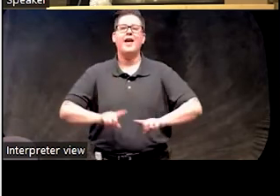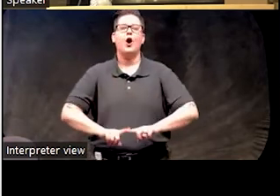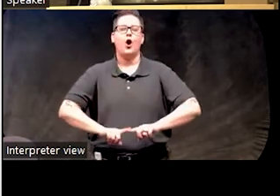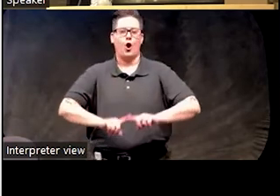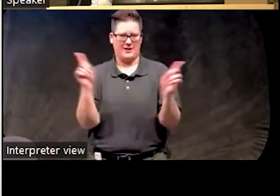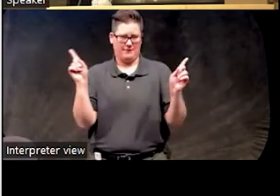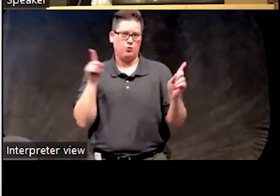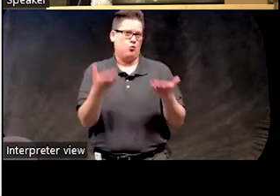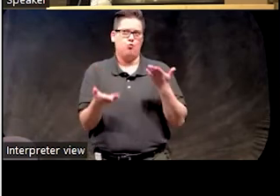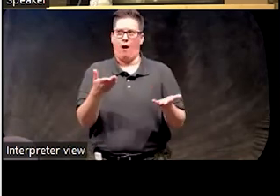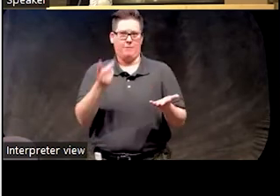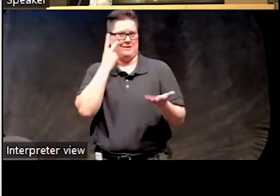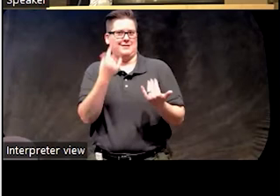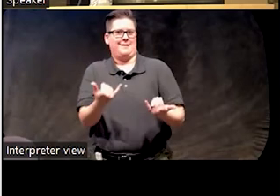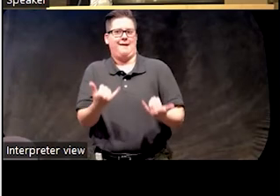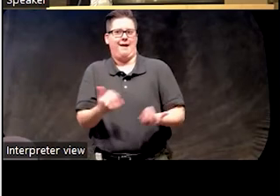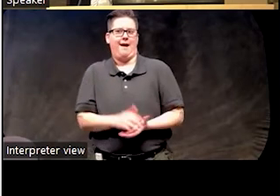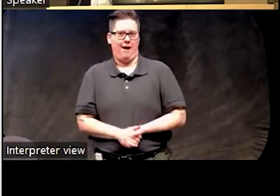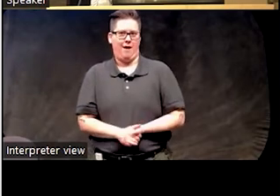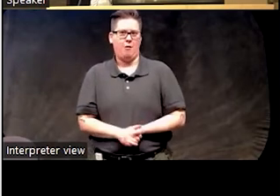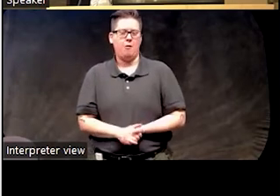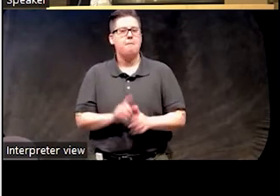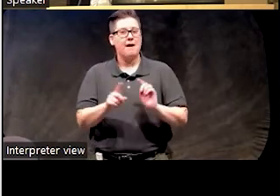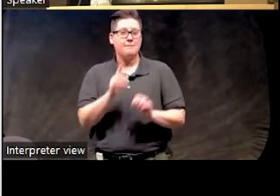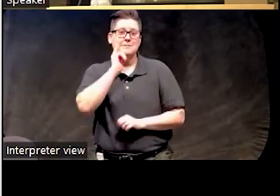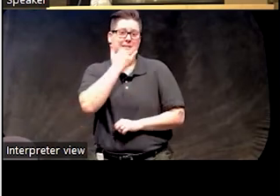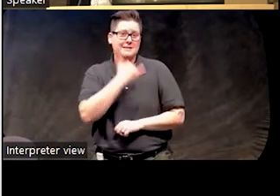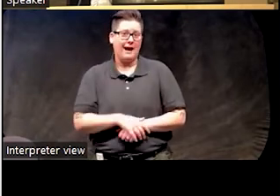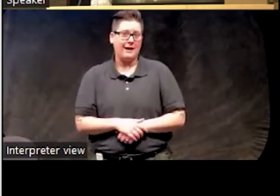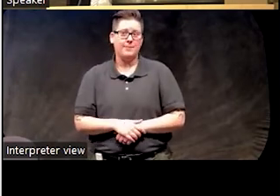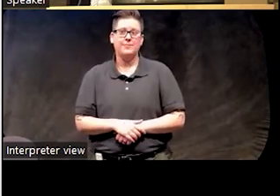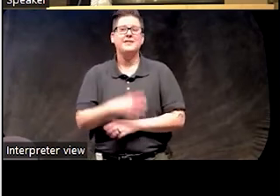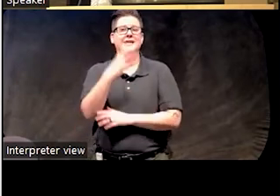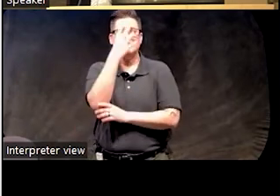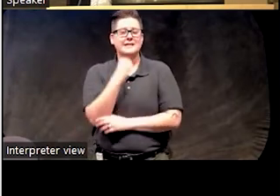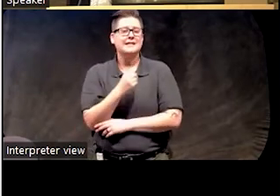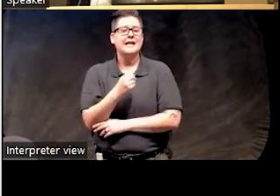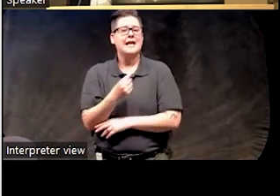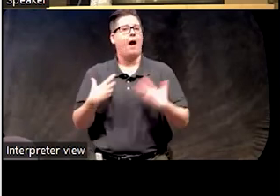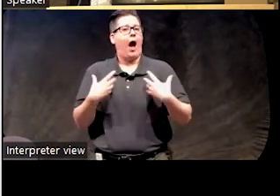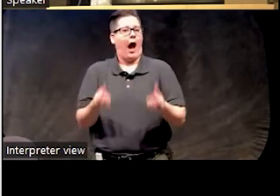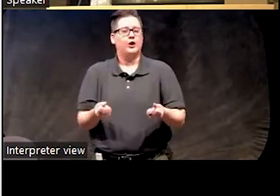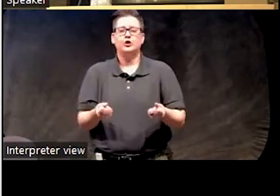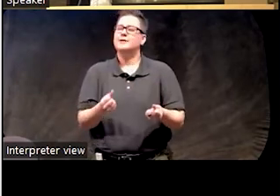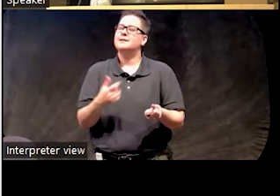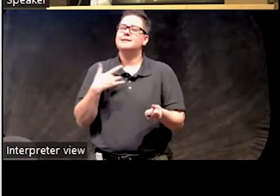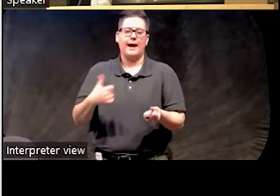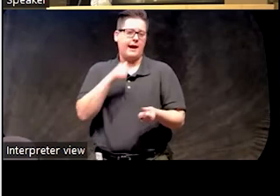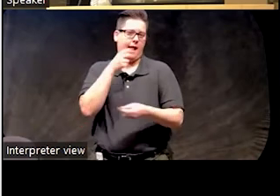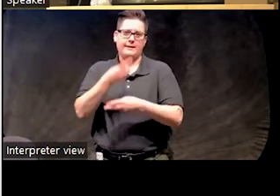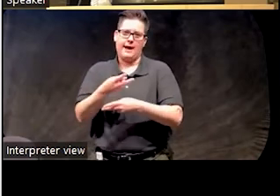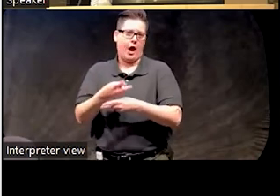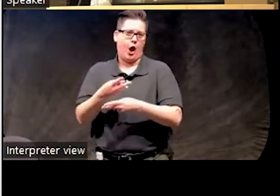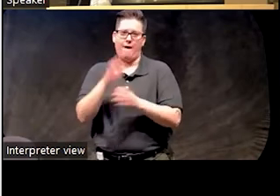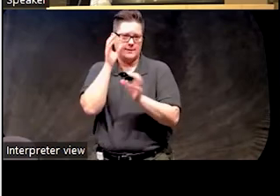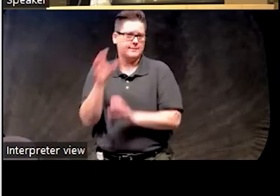learned just briefly here. But it's a mistake because sleep hygiene rarely effectively treats insomnia. It's actually